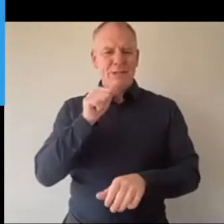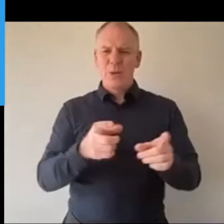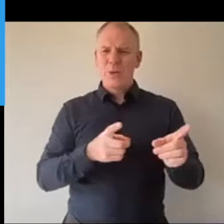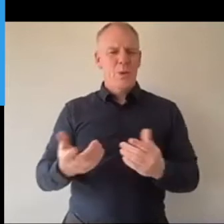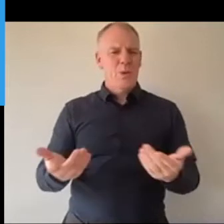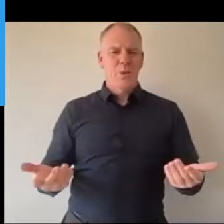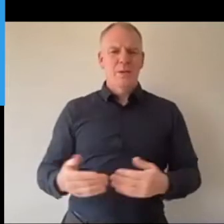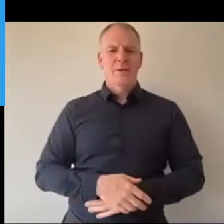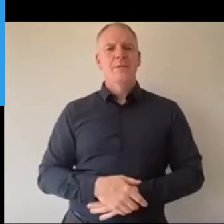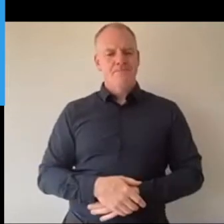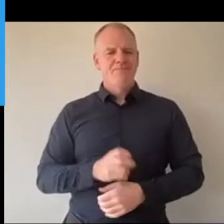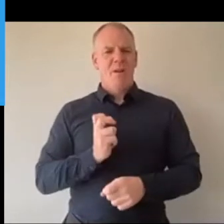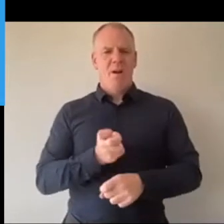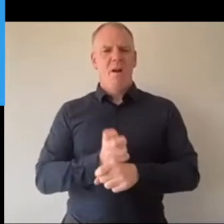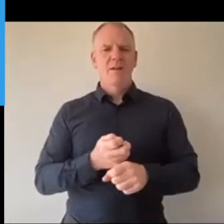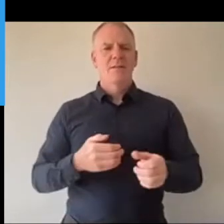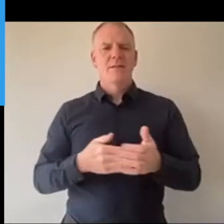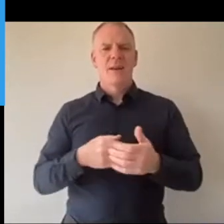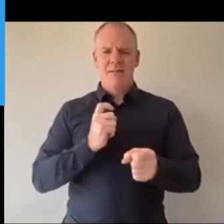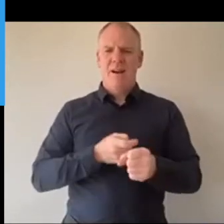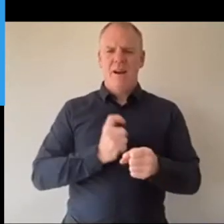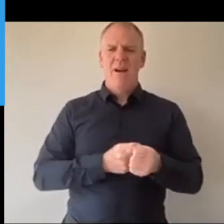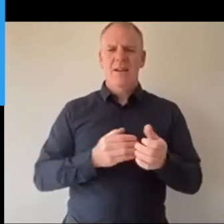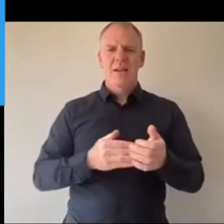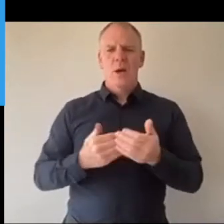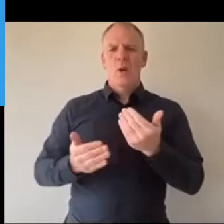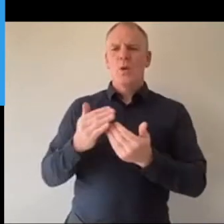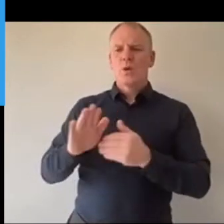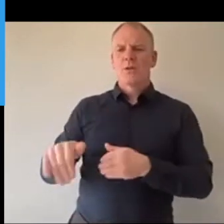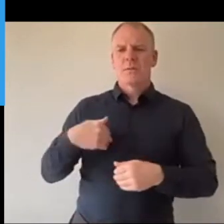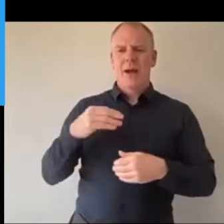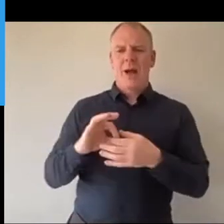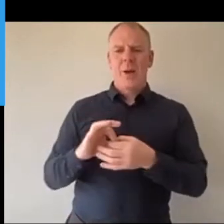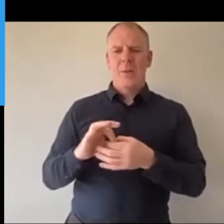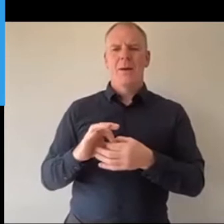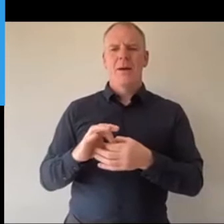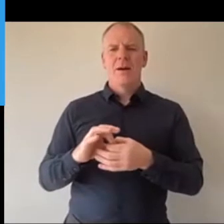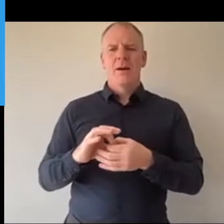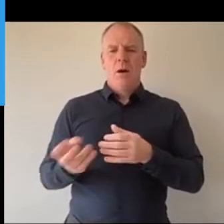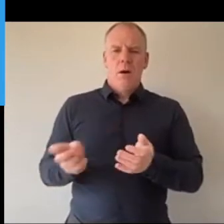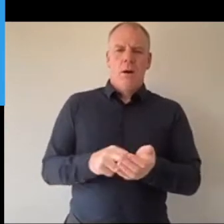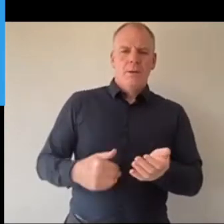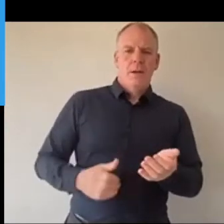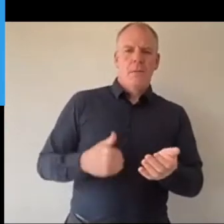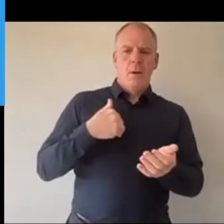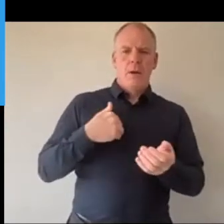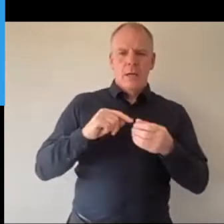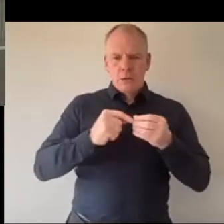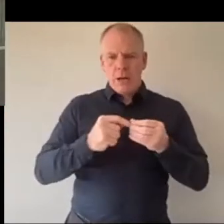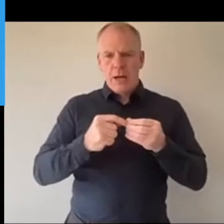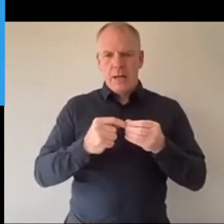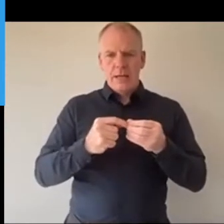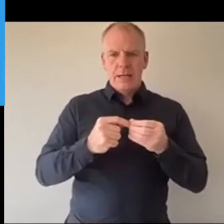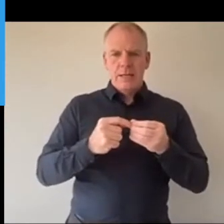getting up in the mornings and then trying to watch everyone, like, so no one comes in and out while they're doing their meetings and all, like, it was stressful.